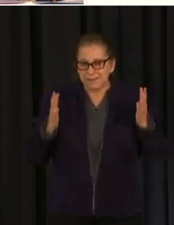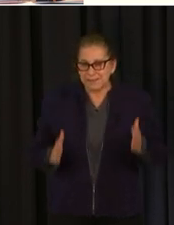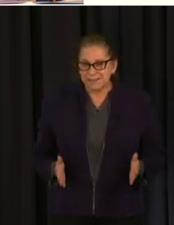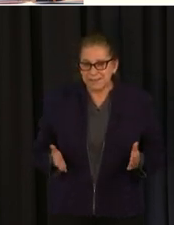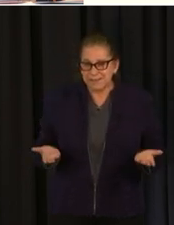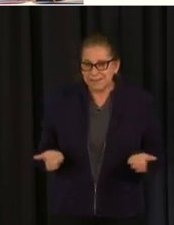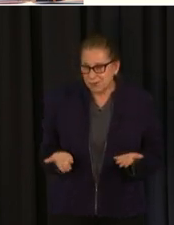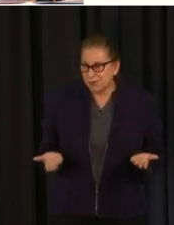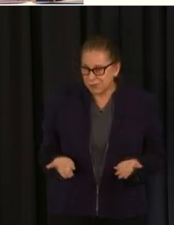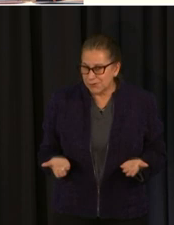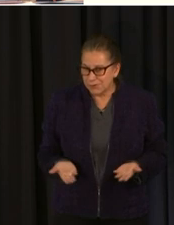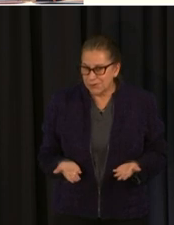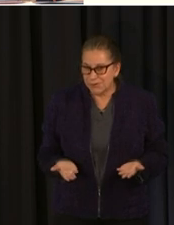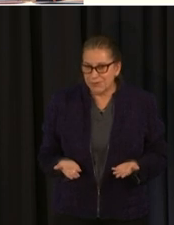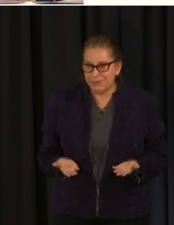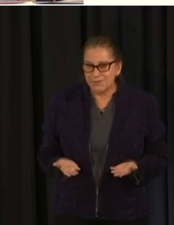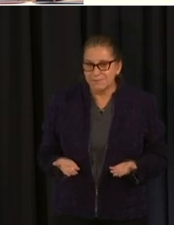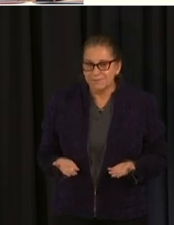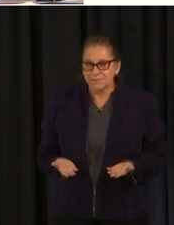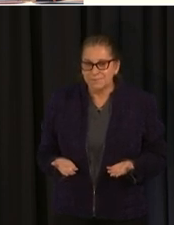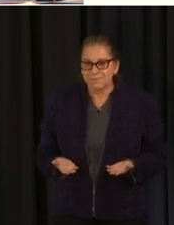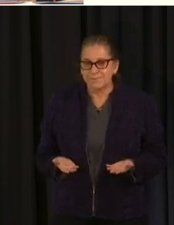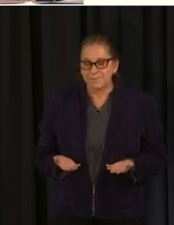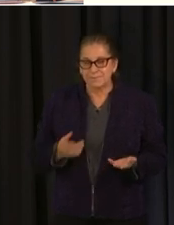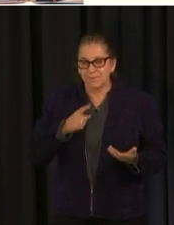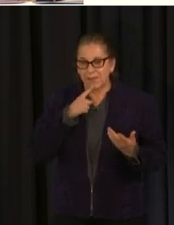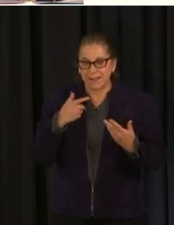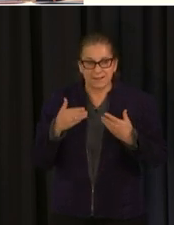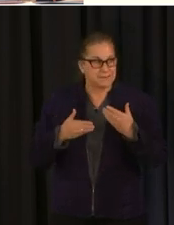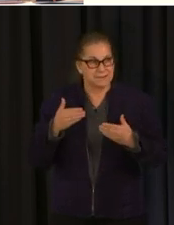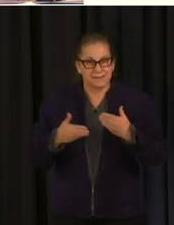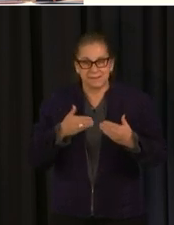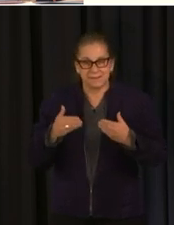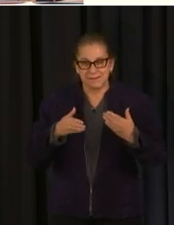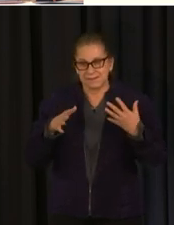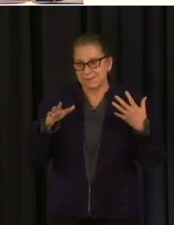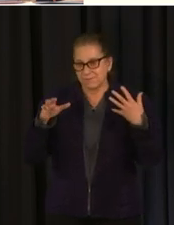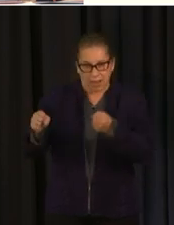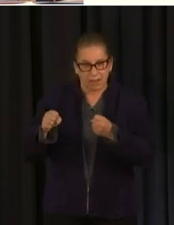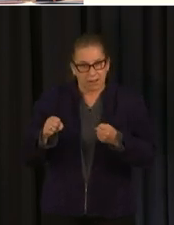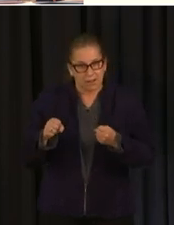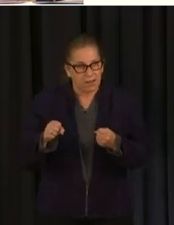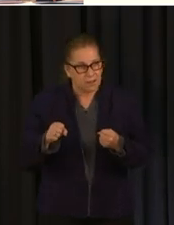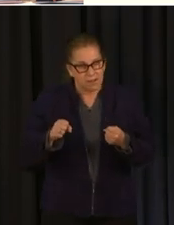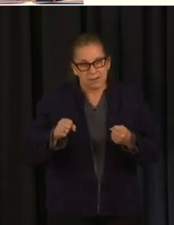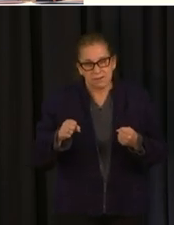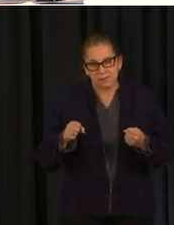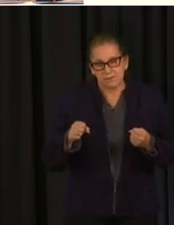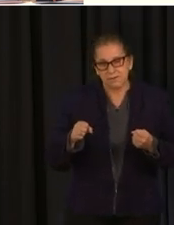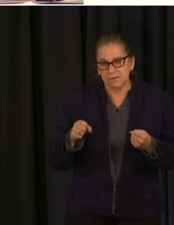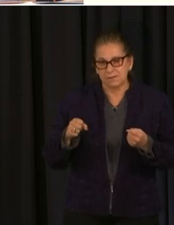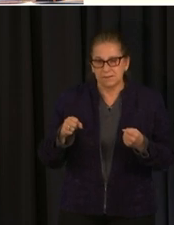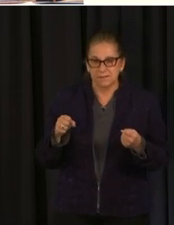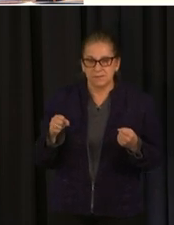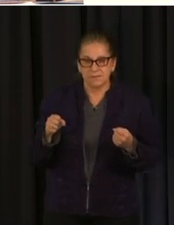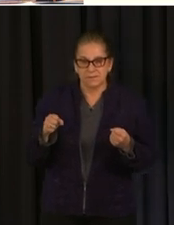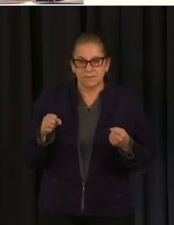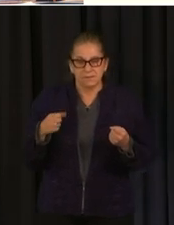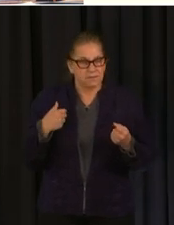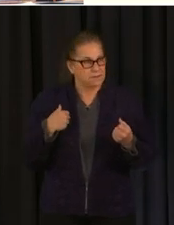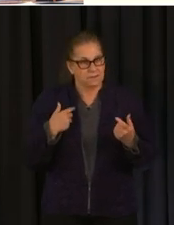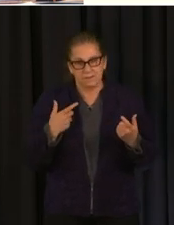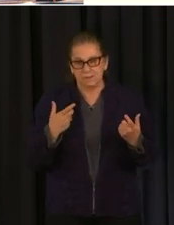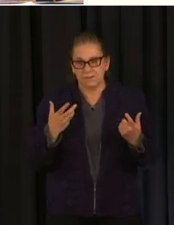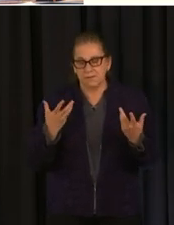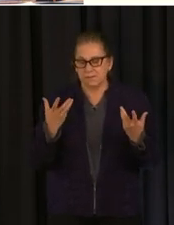fastly approaching uh what appears to be containment of the virus in the district which would be when our community spread uh daily case